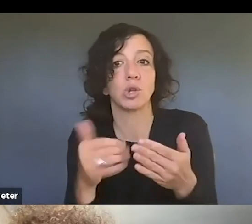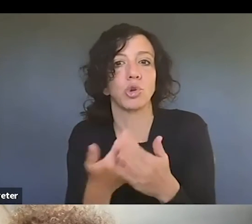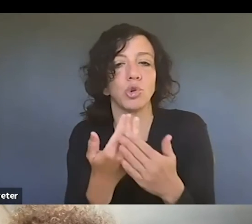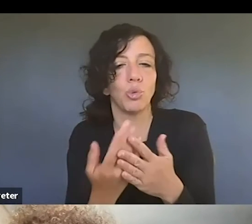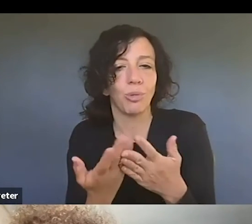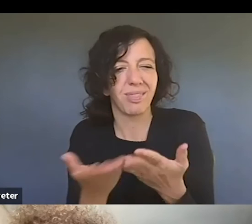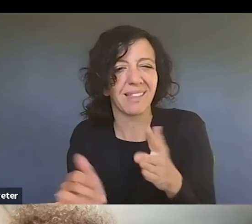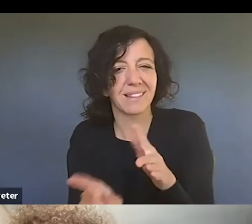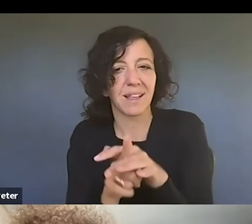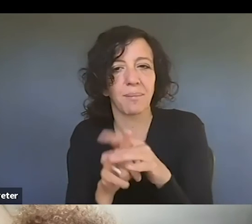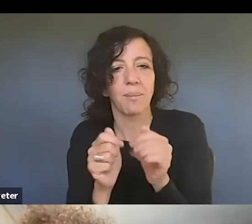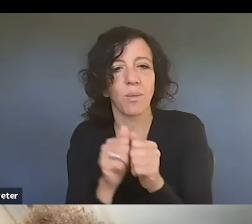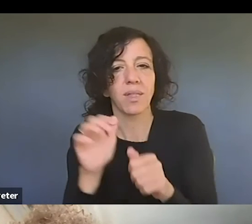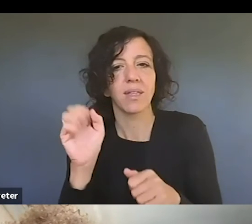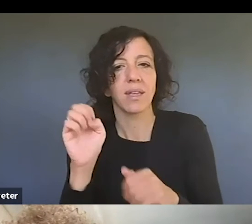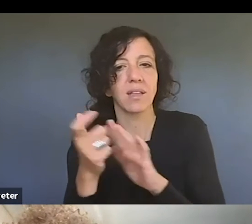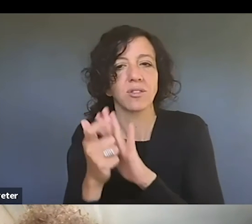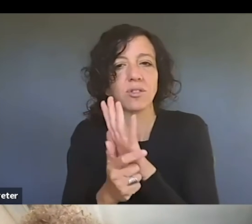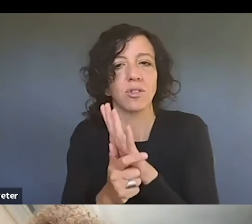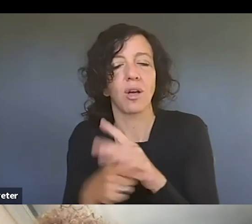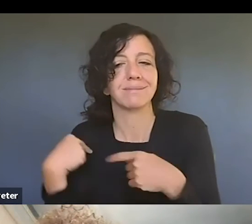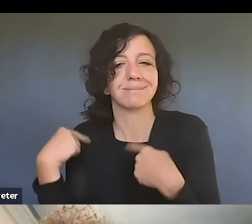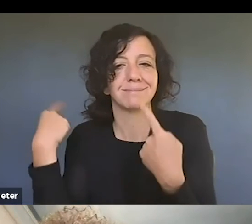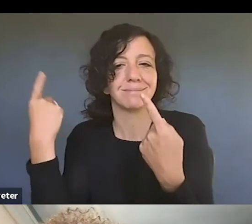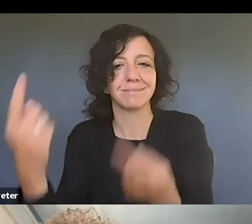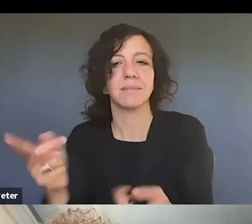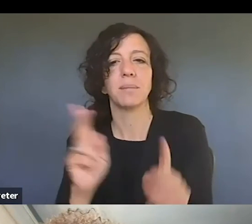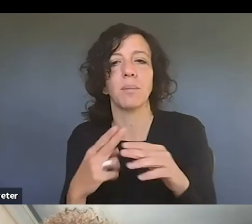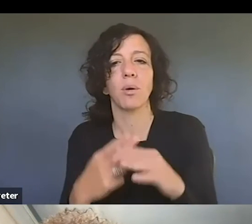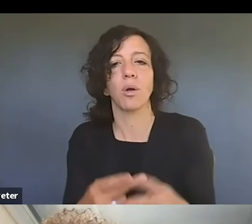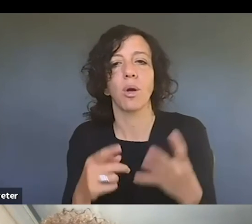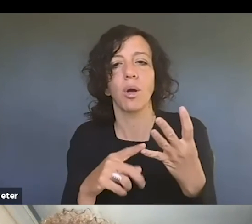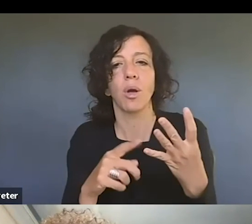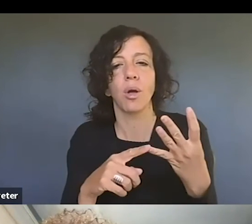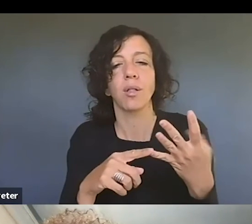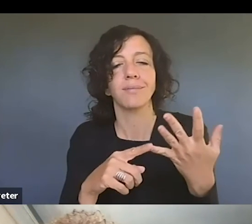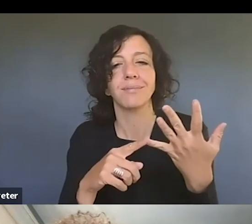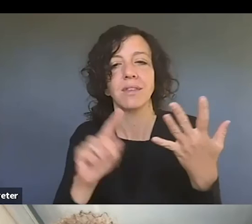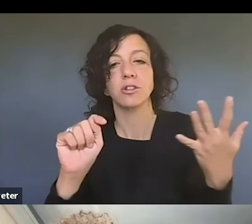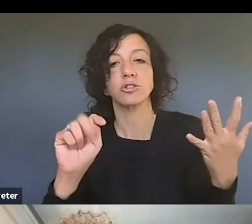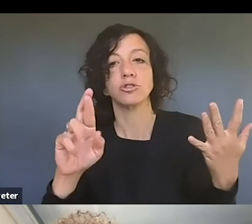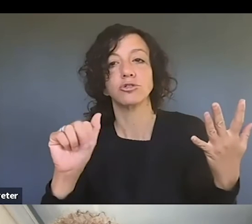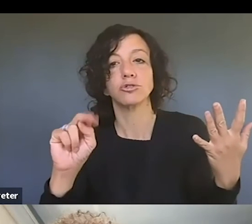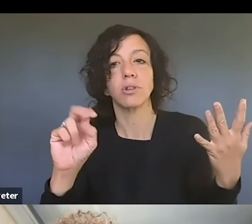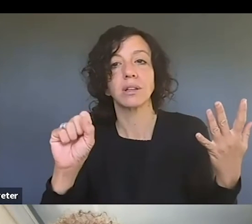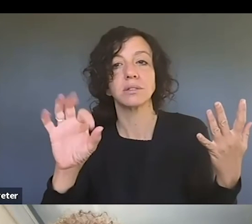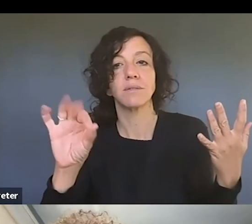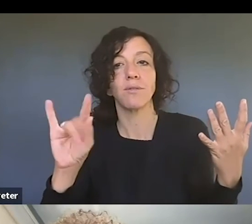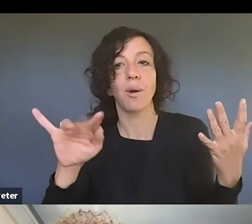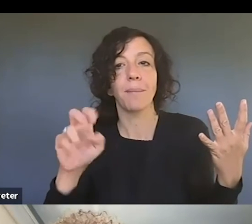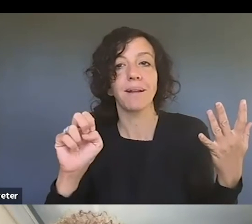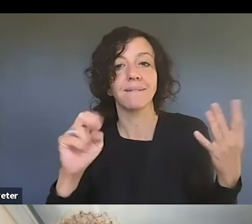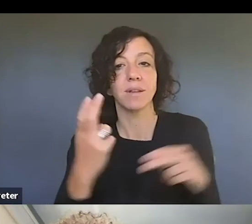emerged through case law over the years that people refer to as transformative use, which is, you know, have you added